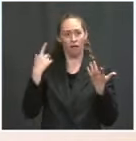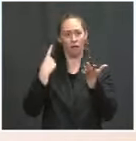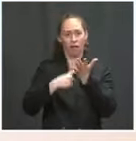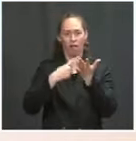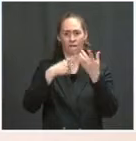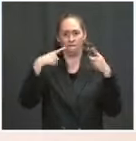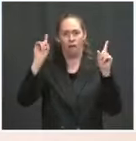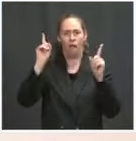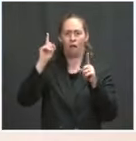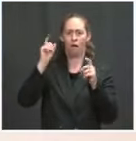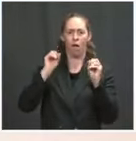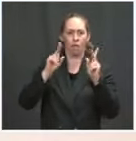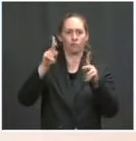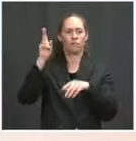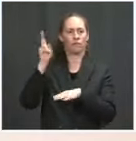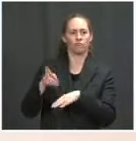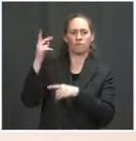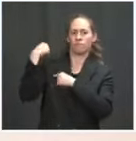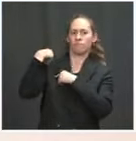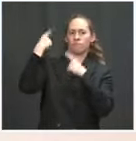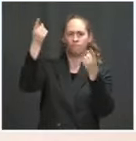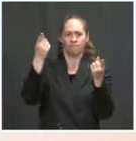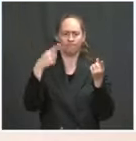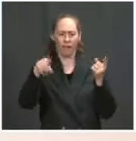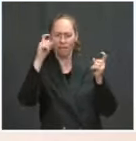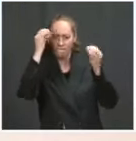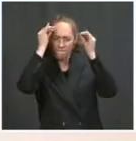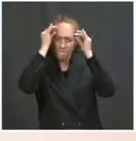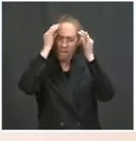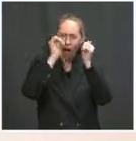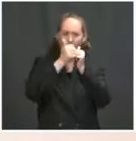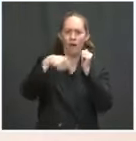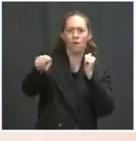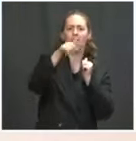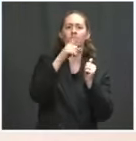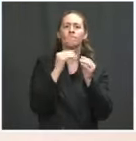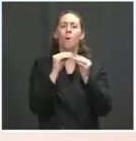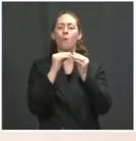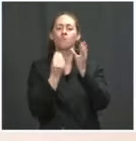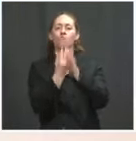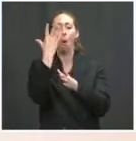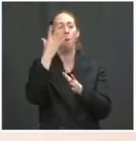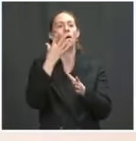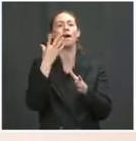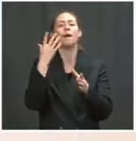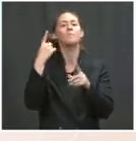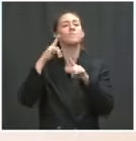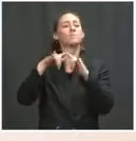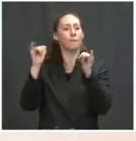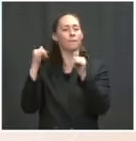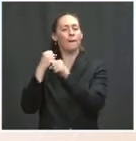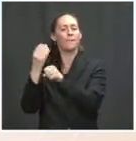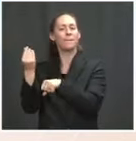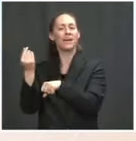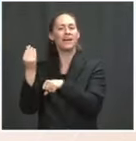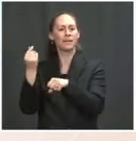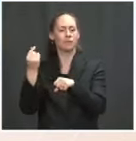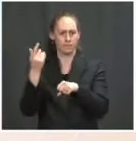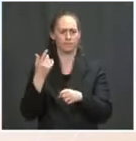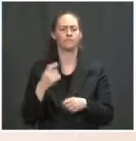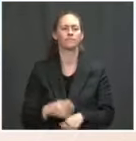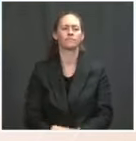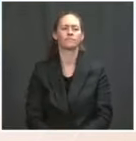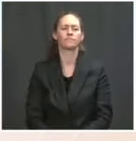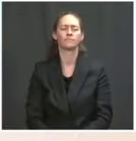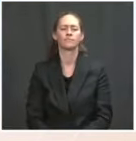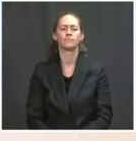opportunities for farmers. Now, why is that important? Because today, 89.6% of American farms, the majority of income